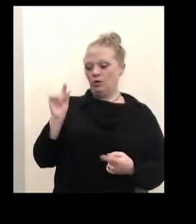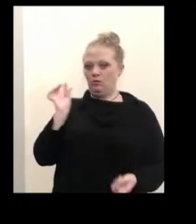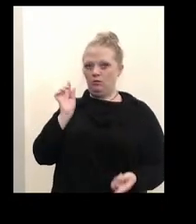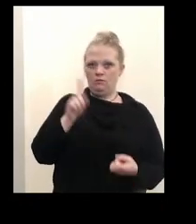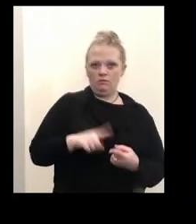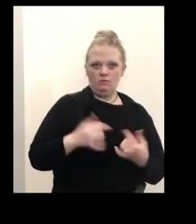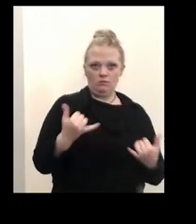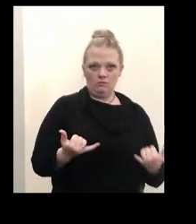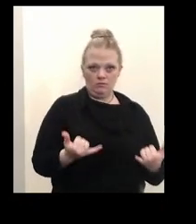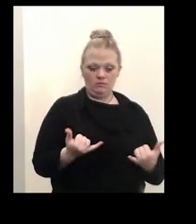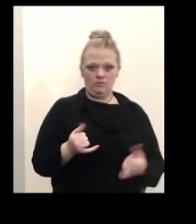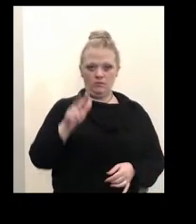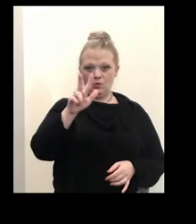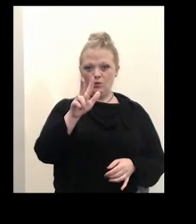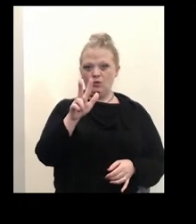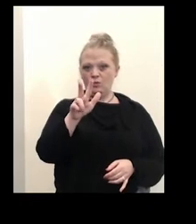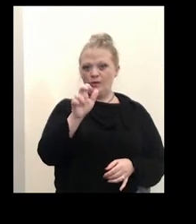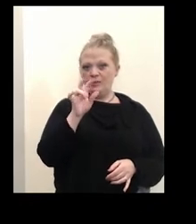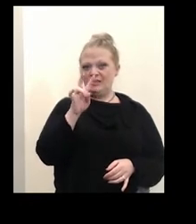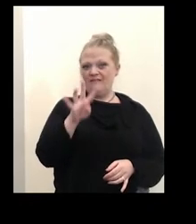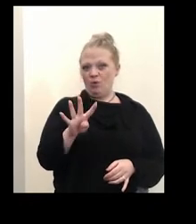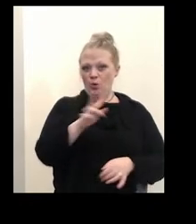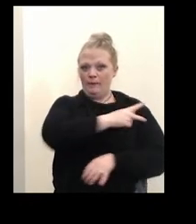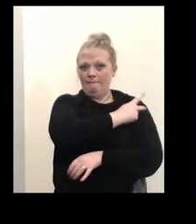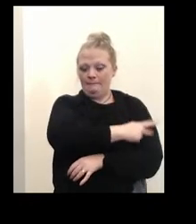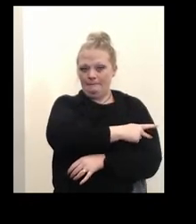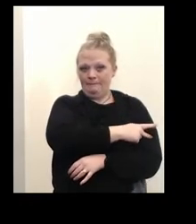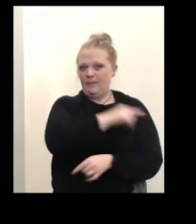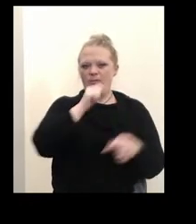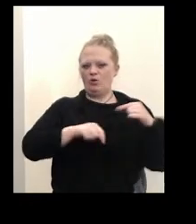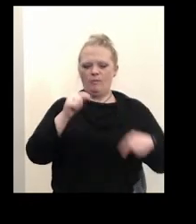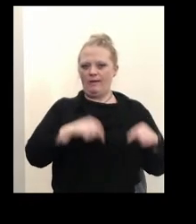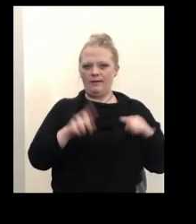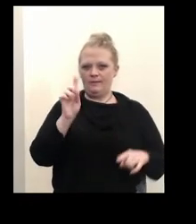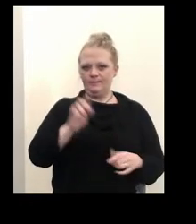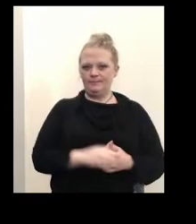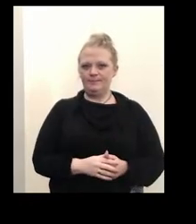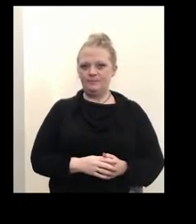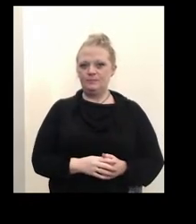think 374 patients. Let just go back, make sure I get the right number.